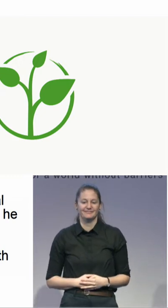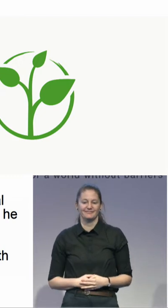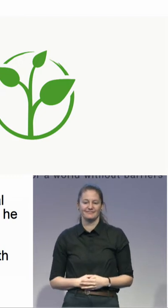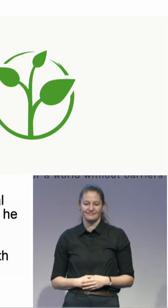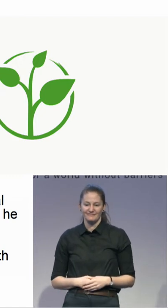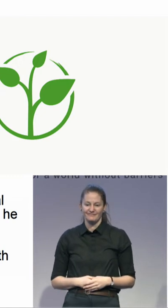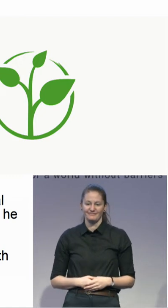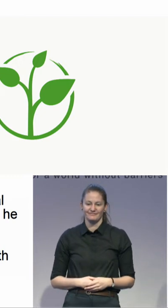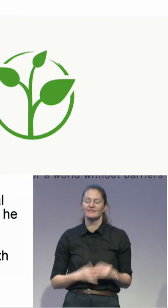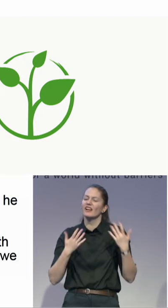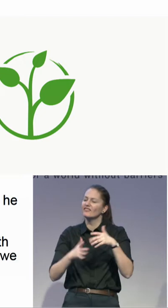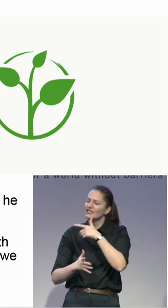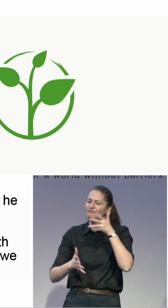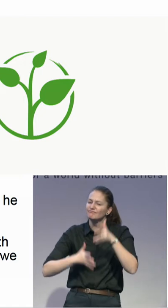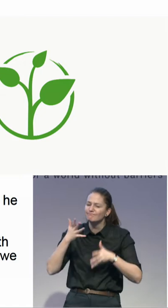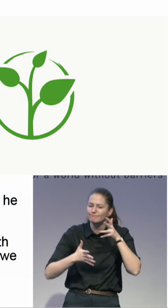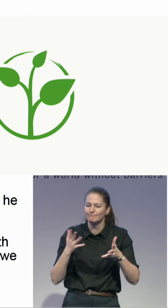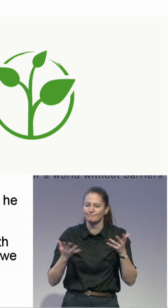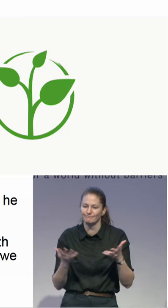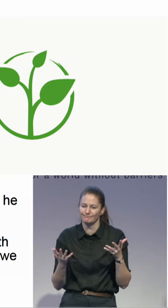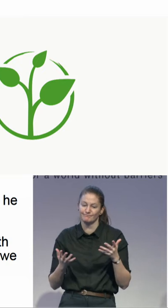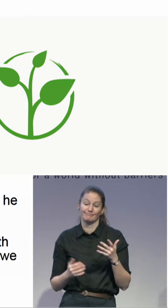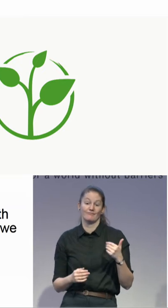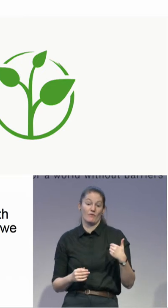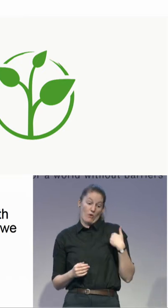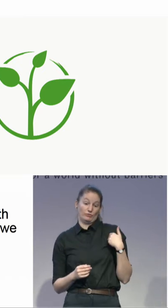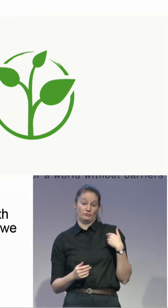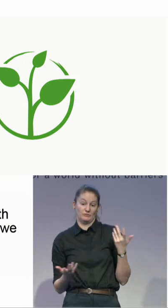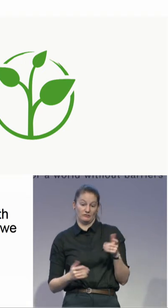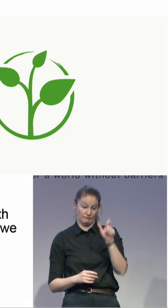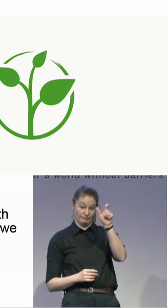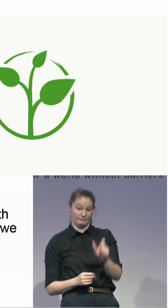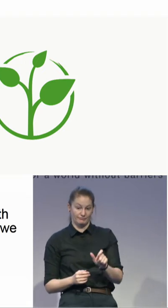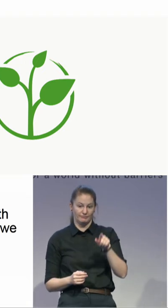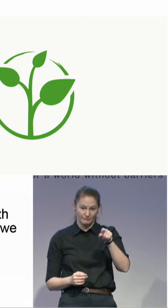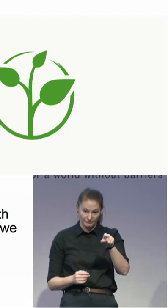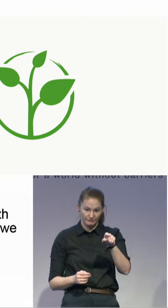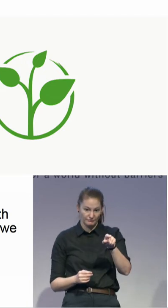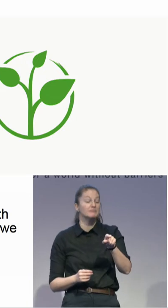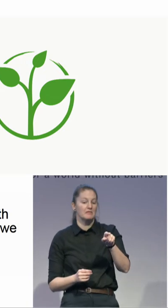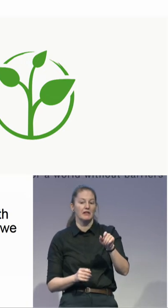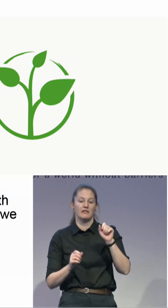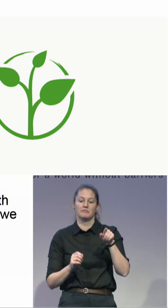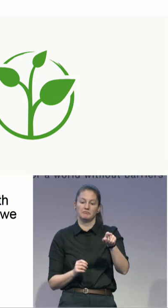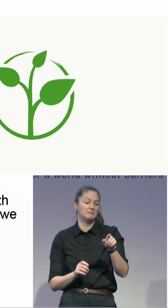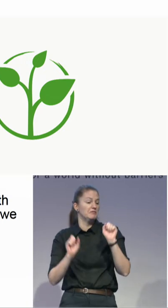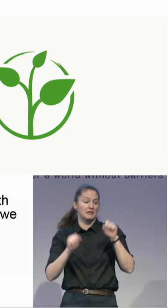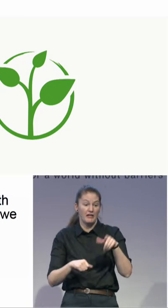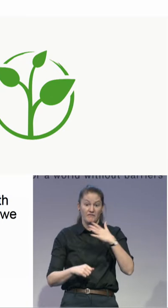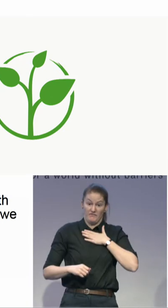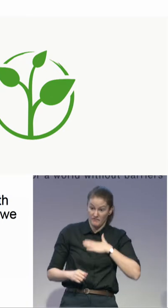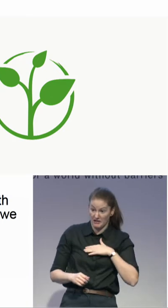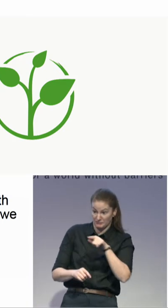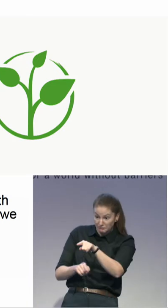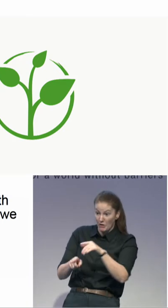communicate and to choose an ombudsman, which is very interesting because I can meet this ombudsman wherever I like as a